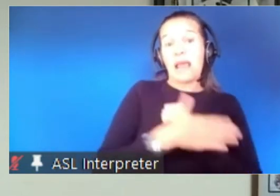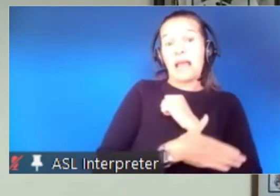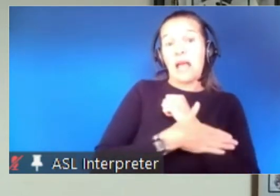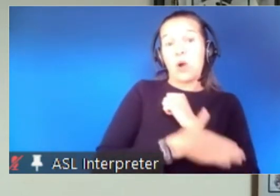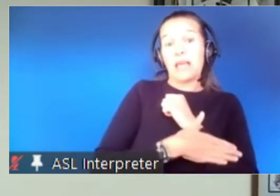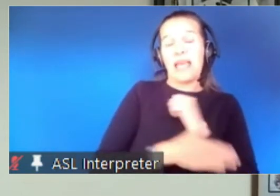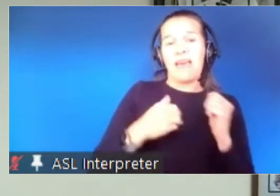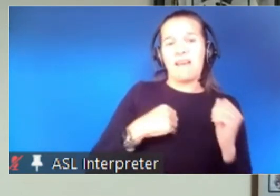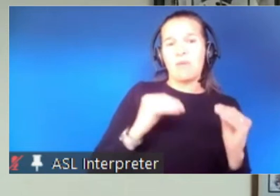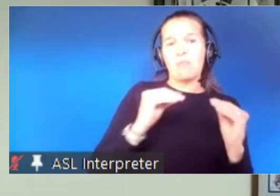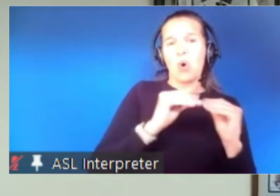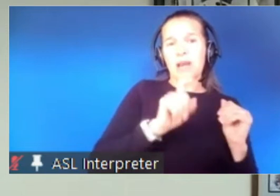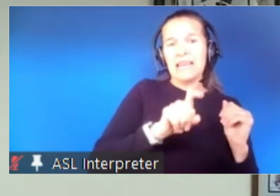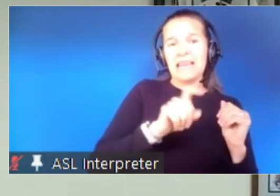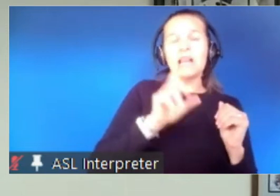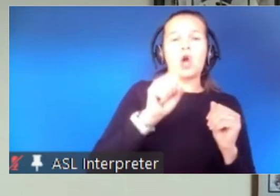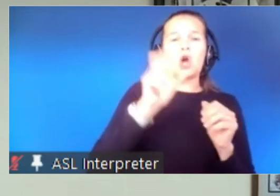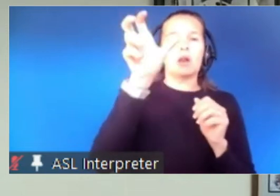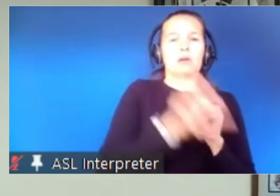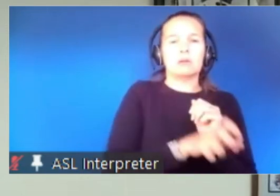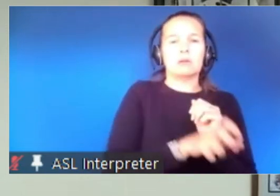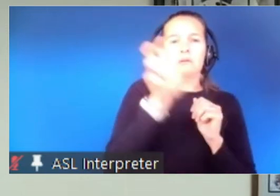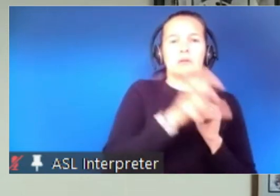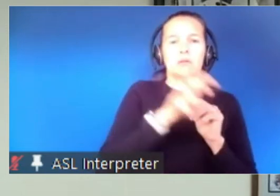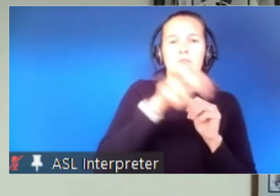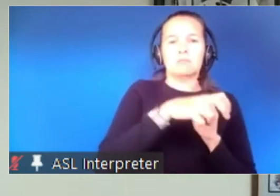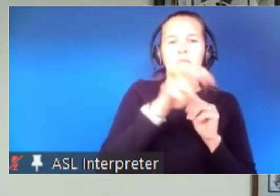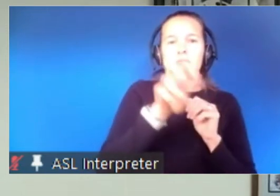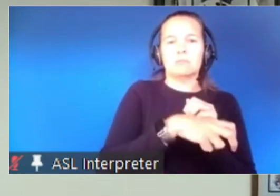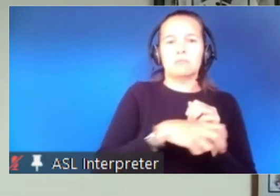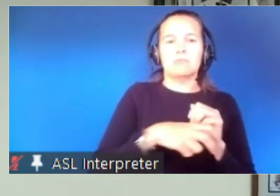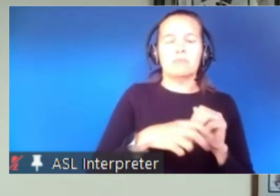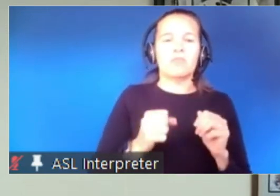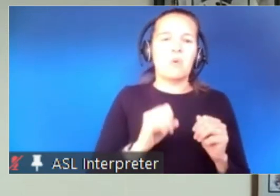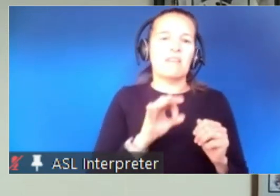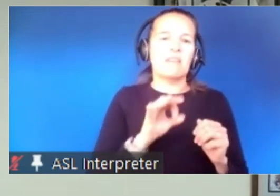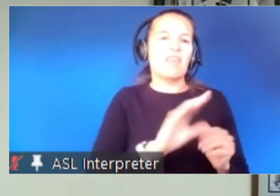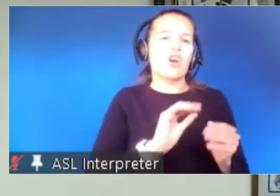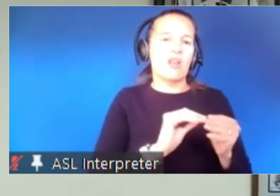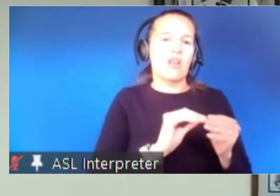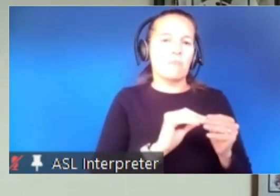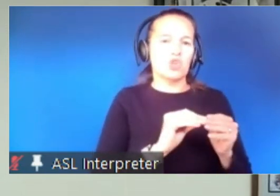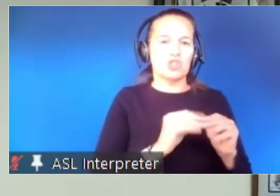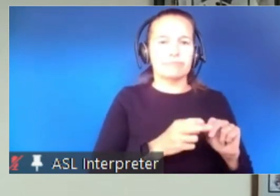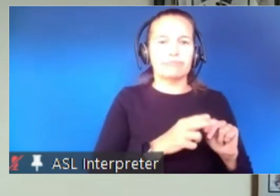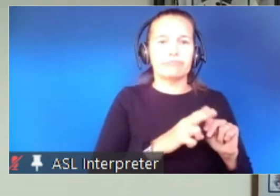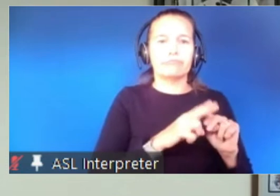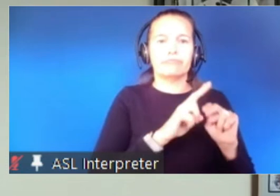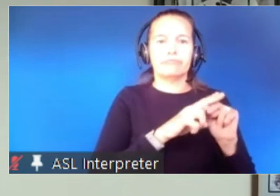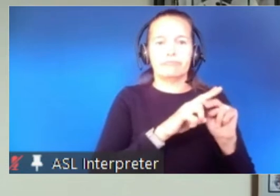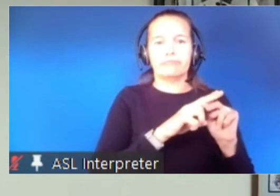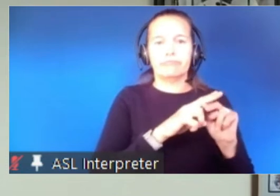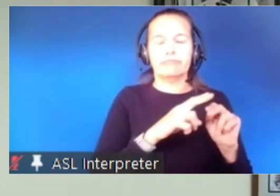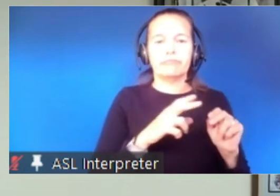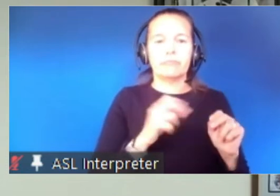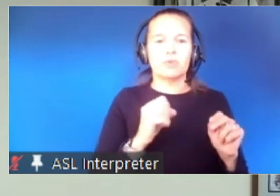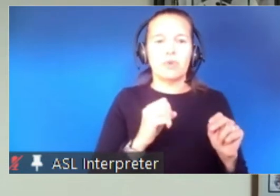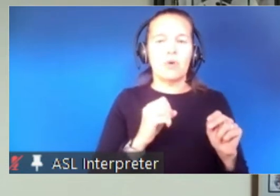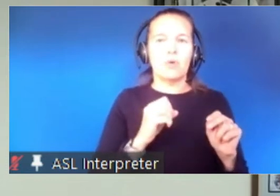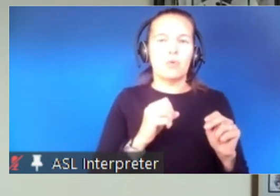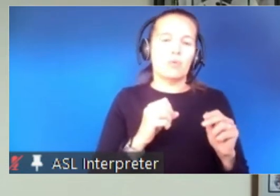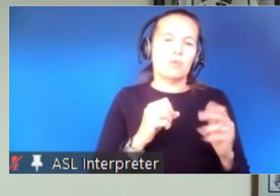the lower hpi index um census tracts need significantly more